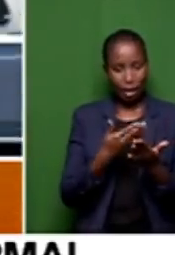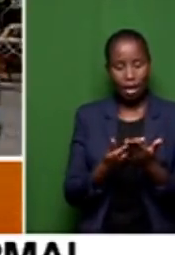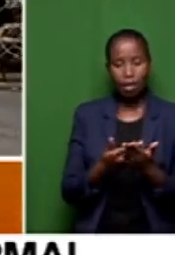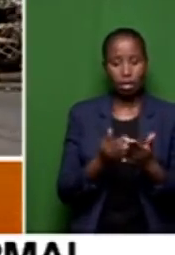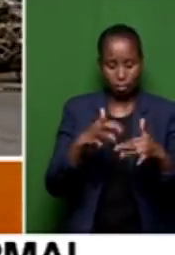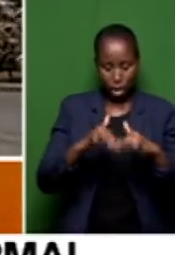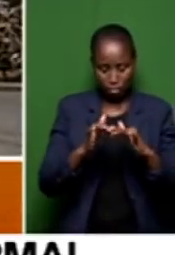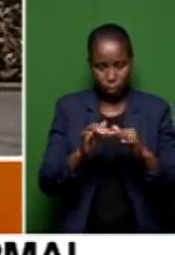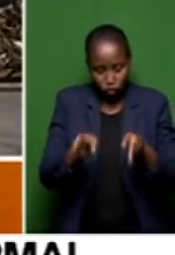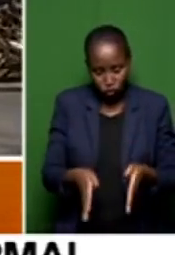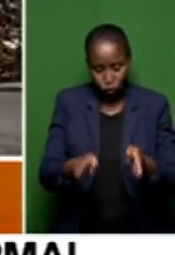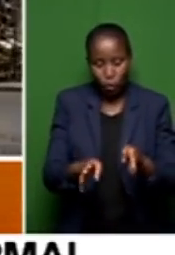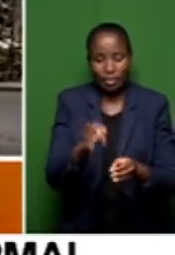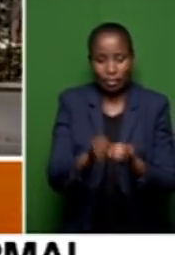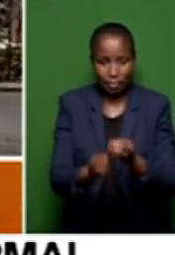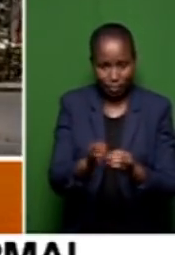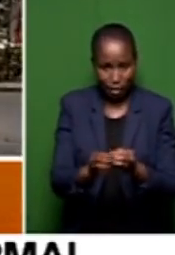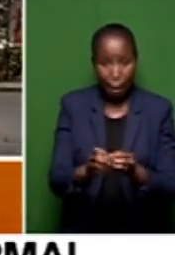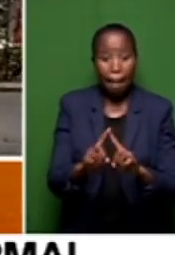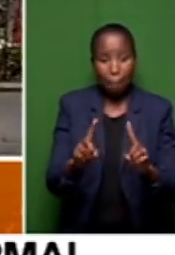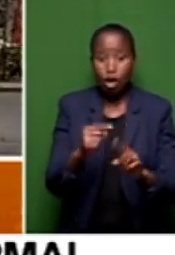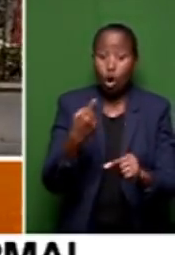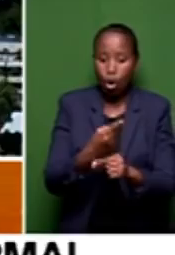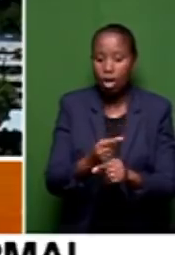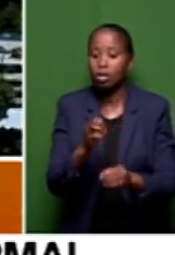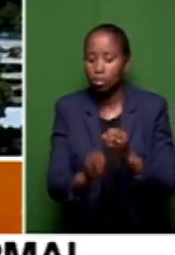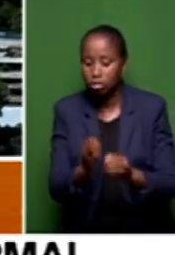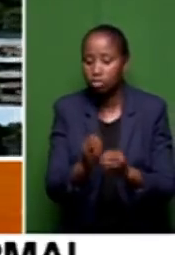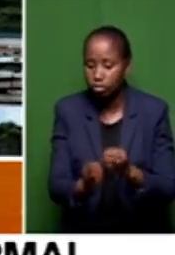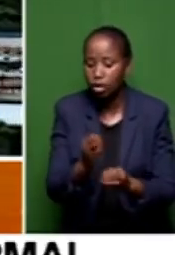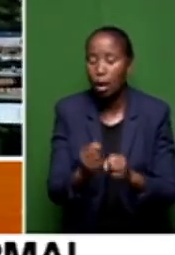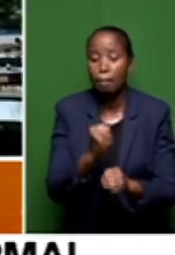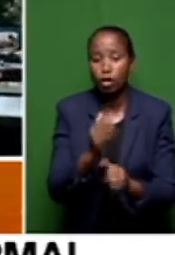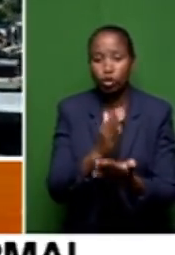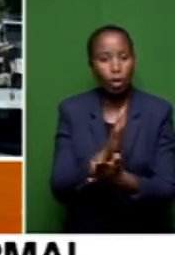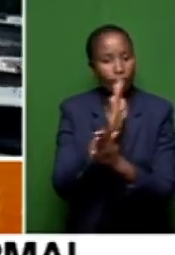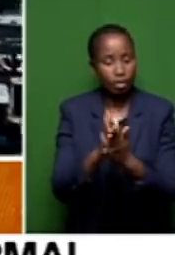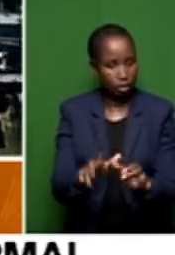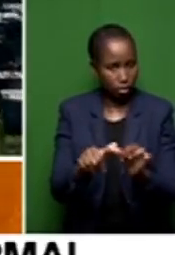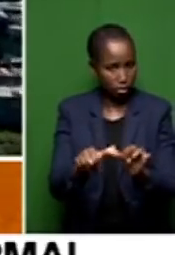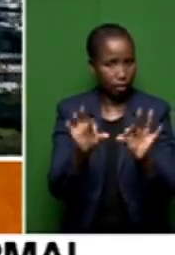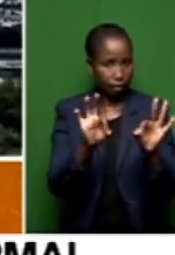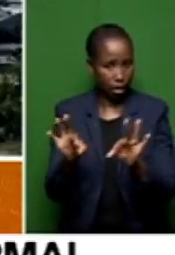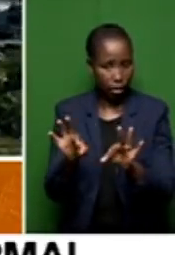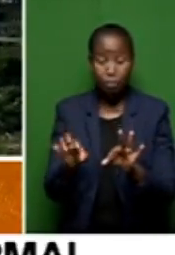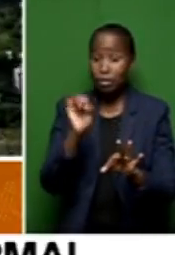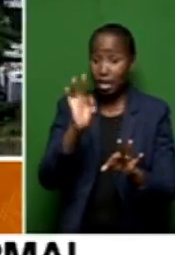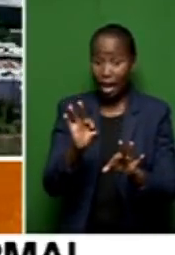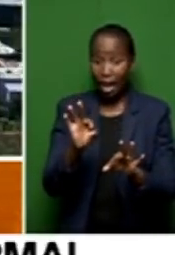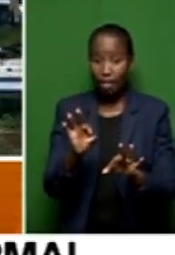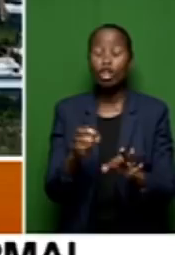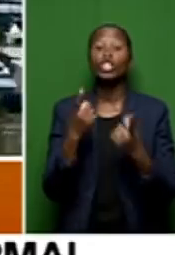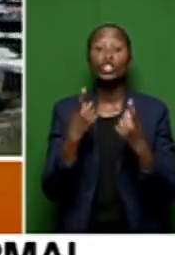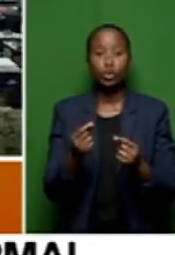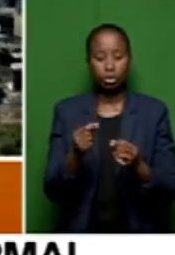the asset that you have. If you fail to maintain it, the roads are going to develop